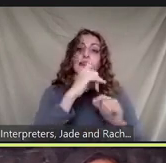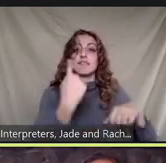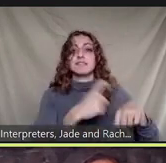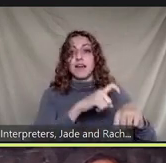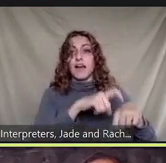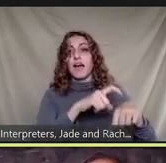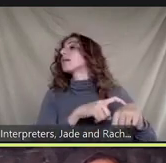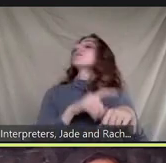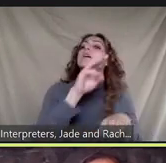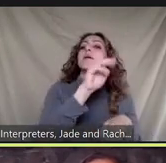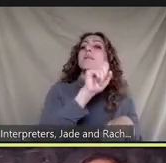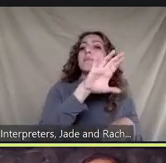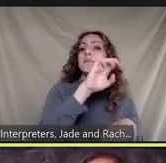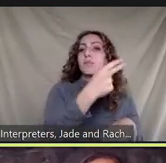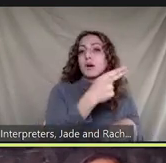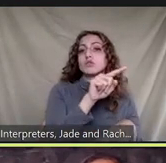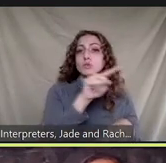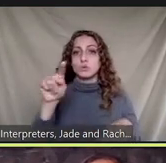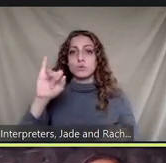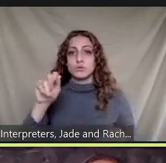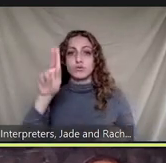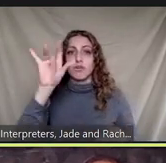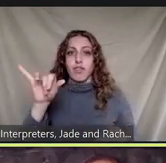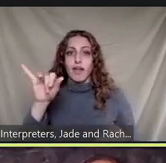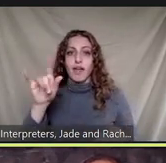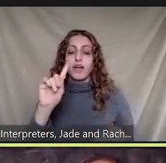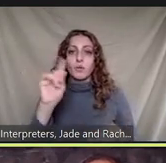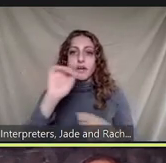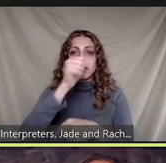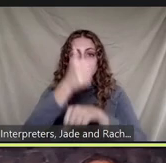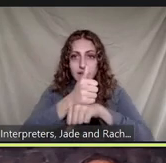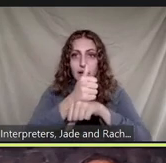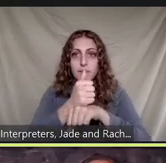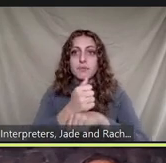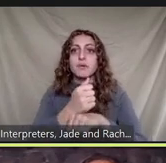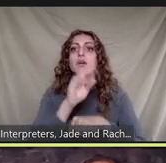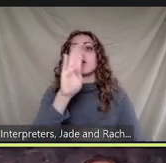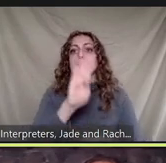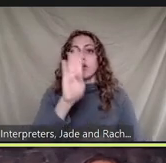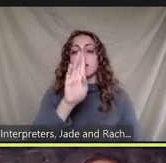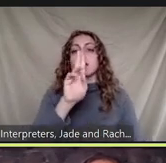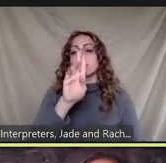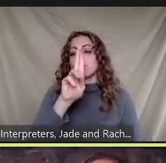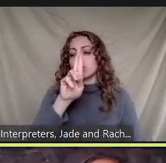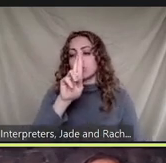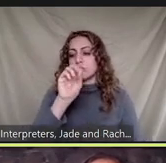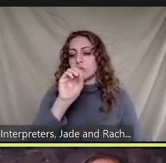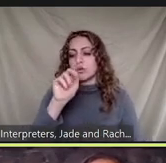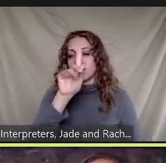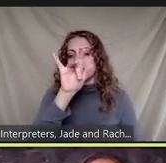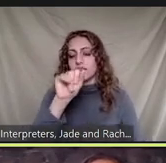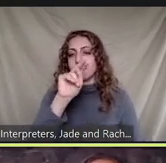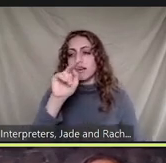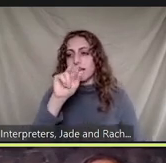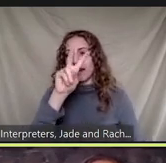july uh the company is based in the brooklyn navy yard actually switched to producing hand sanitizer to address um